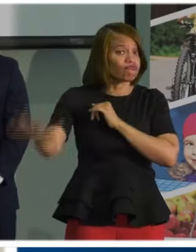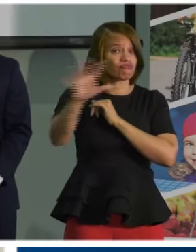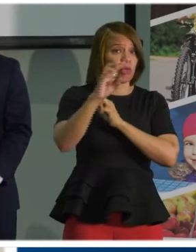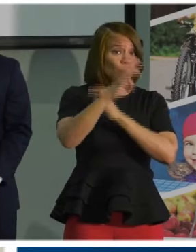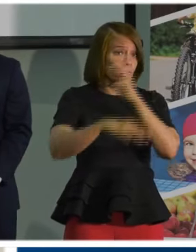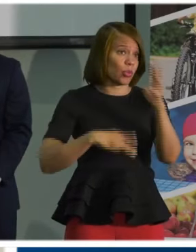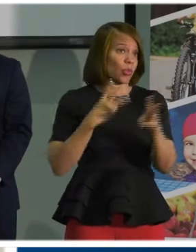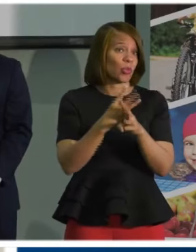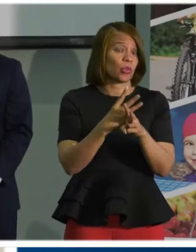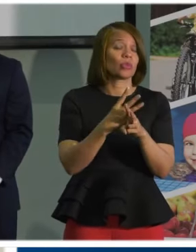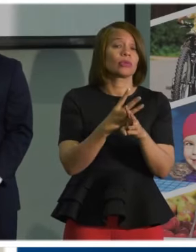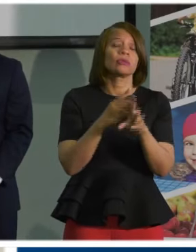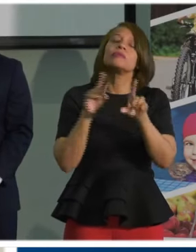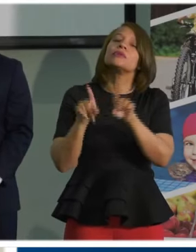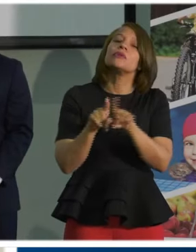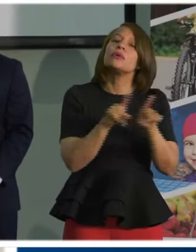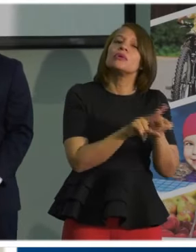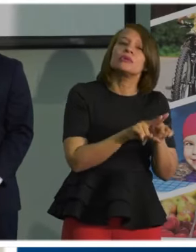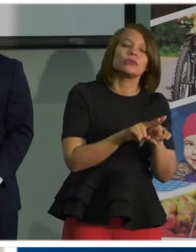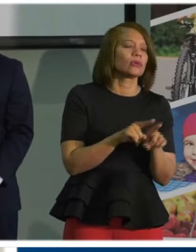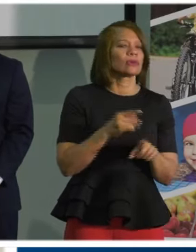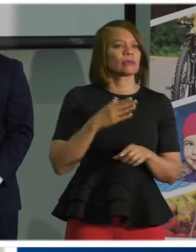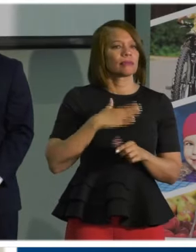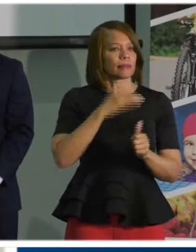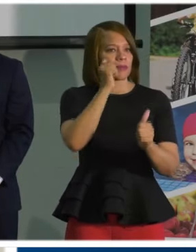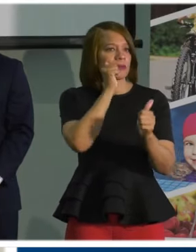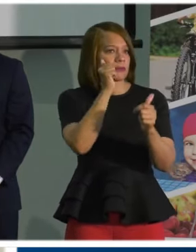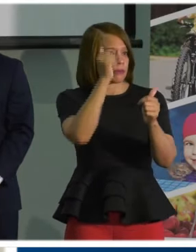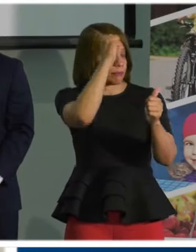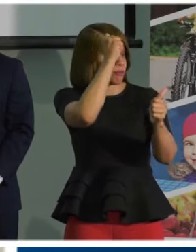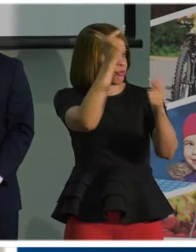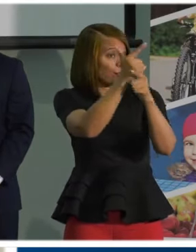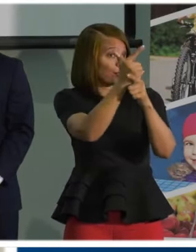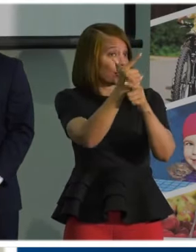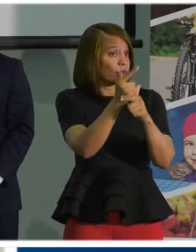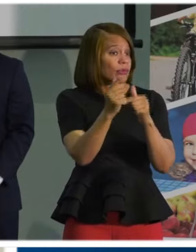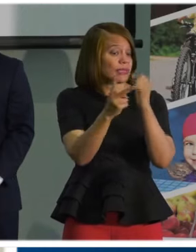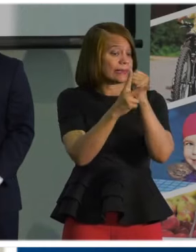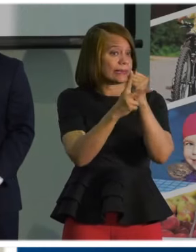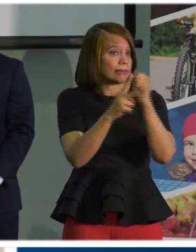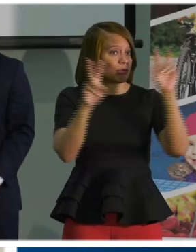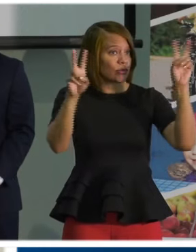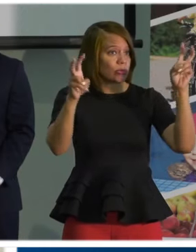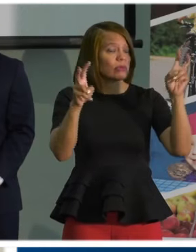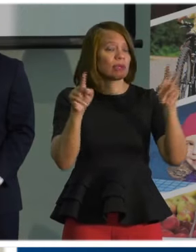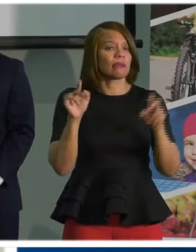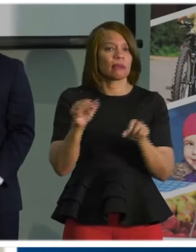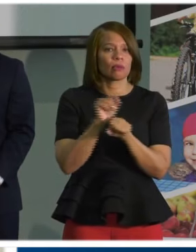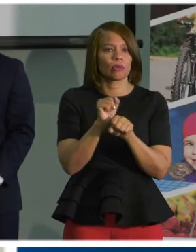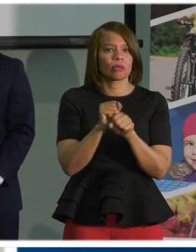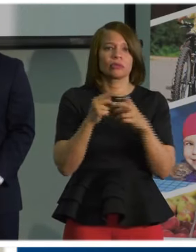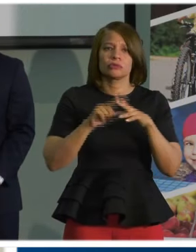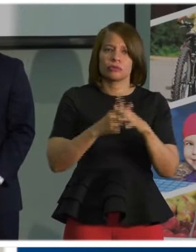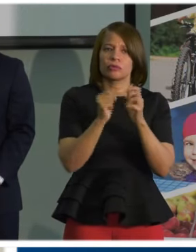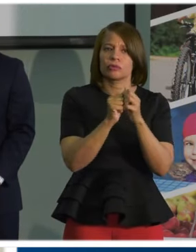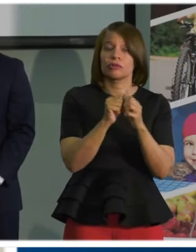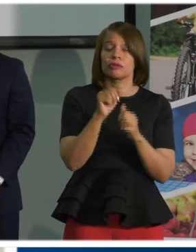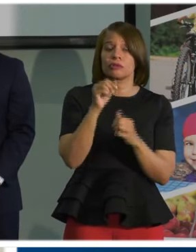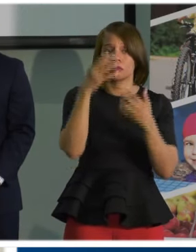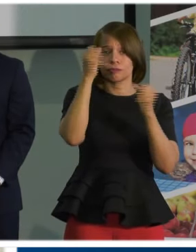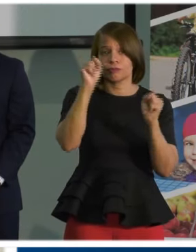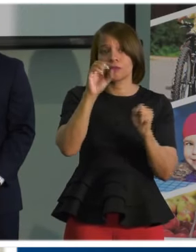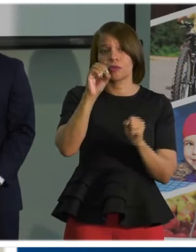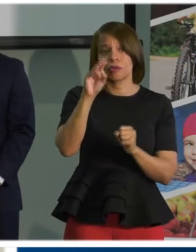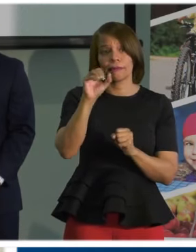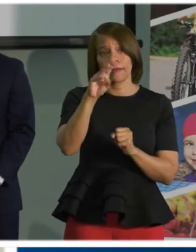but he also heads up our My Brother's Keeper work, particularly started during the Obama Administration targeting on programming services,